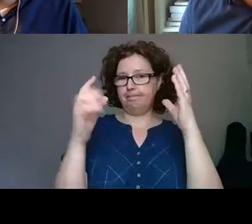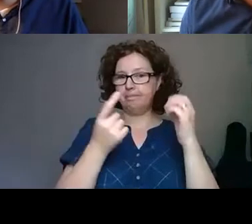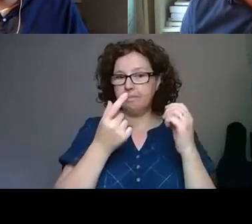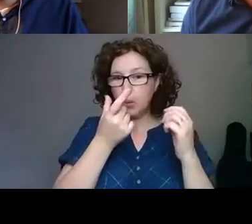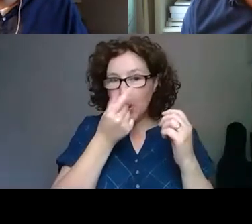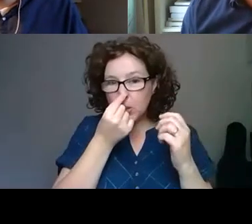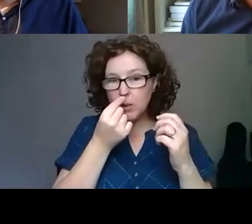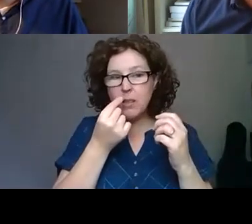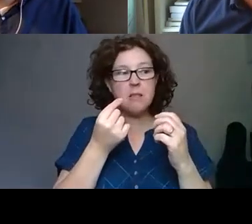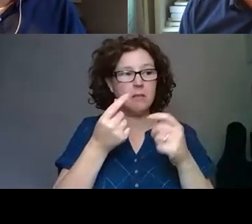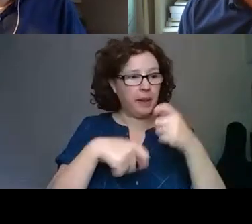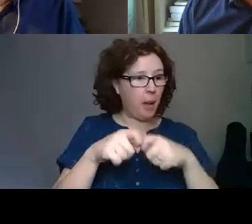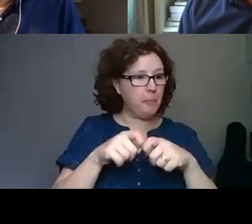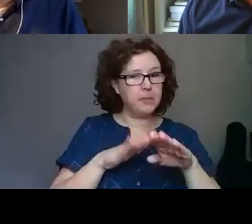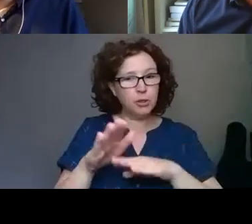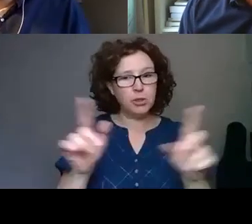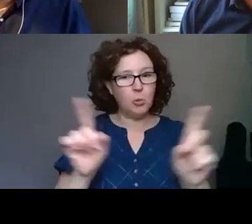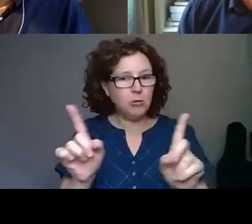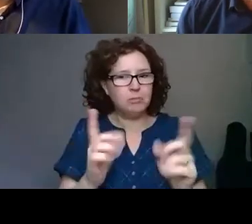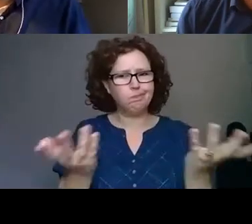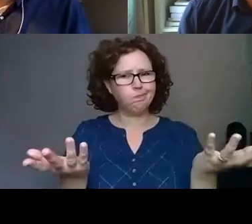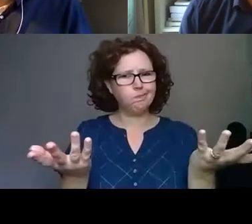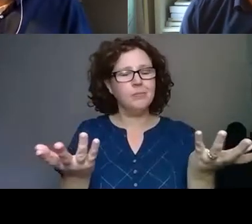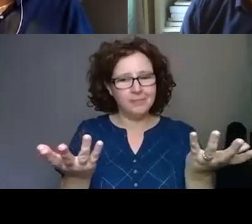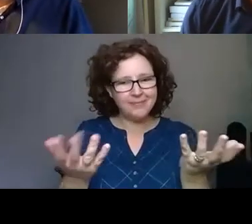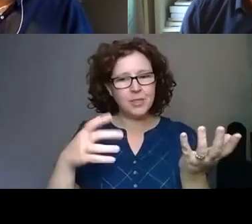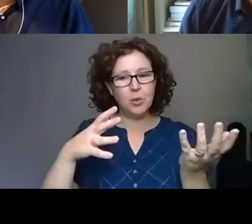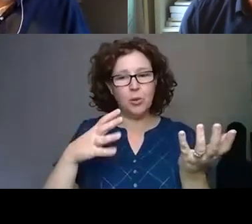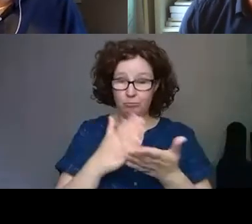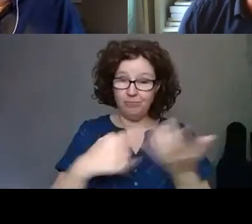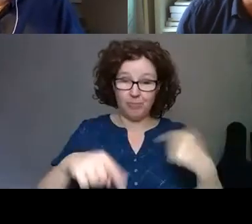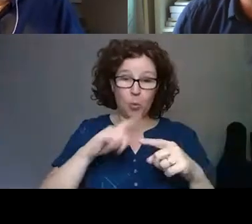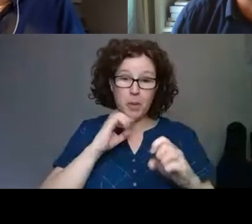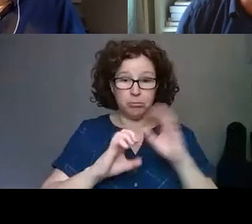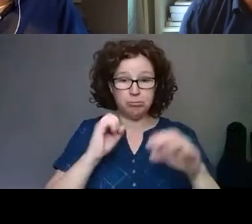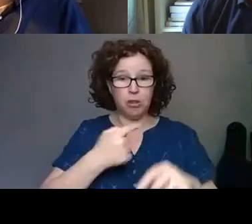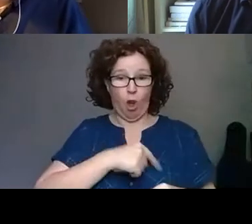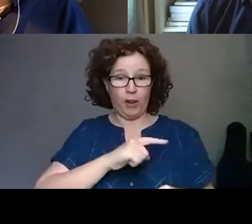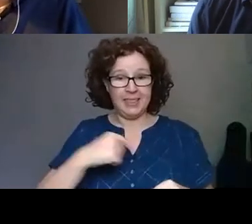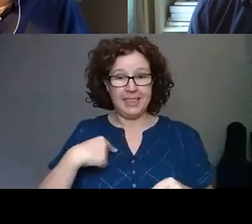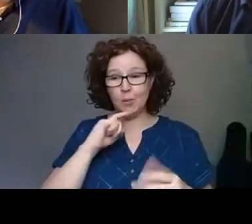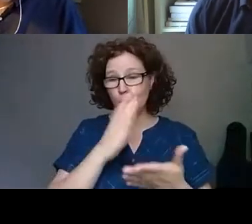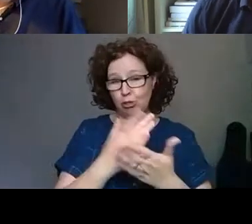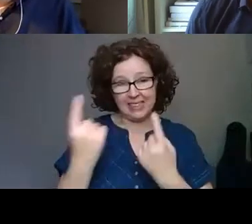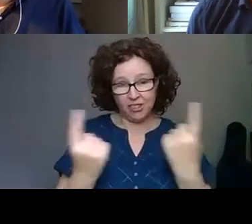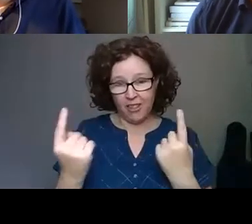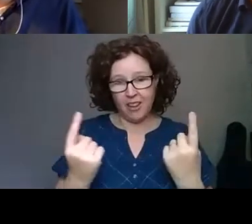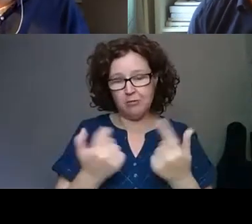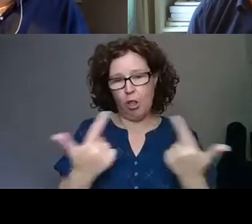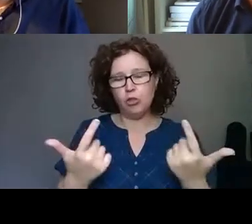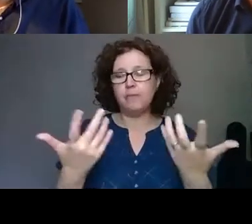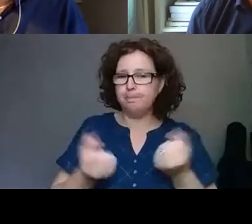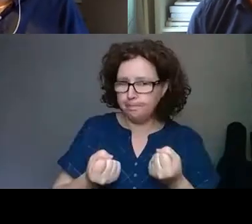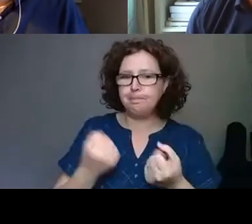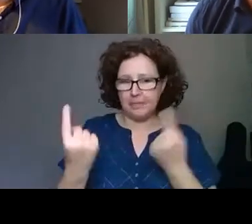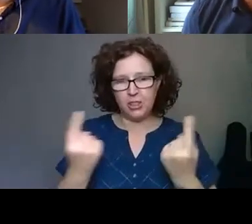be because of this experience. So we're going to be very honest together. There's going to be lots of trust and understanding, and I'm so grateful to the